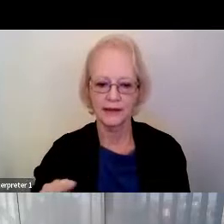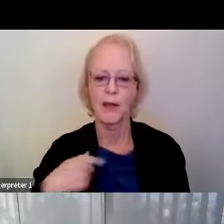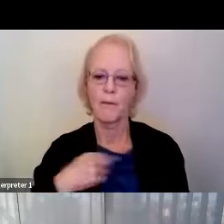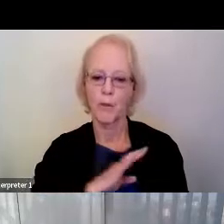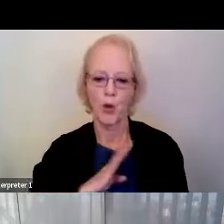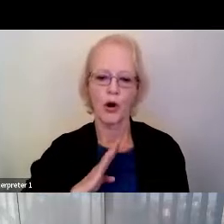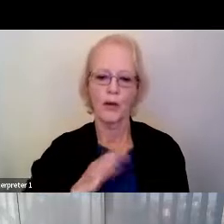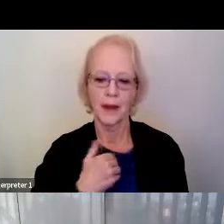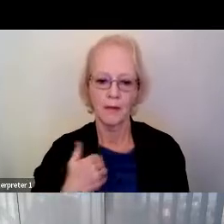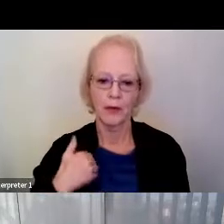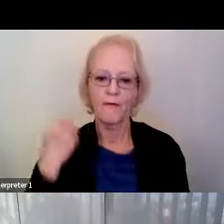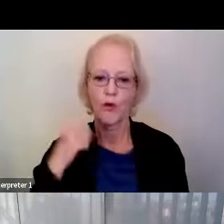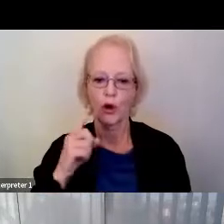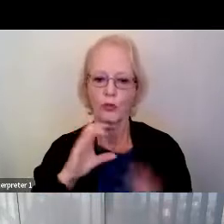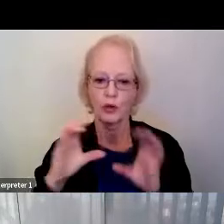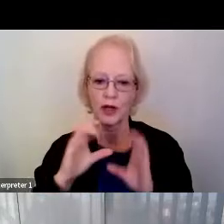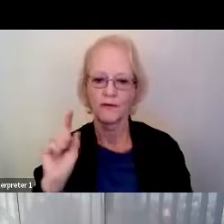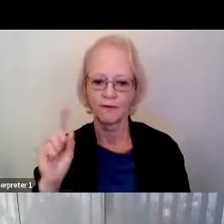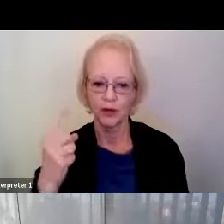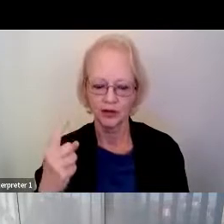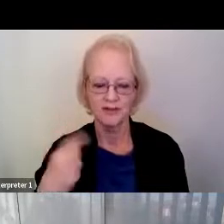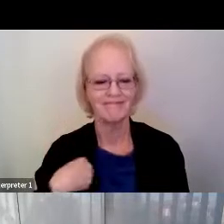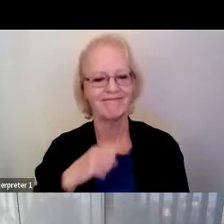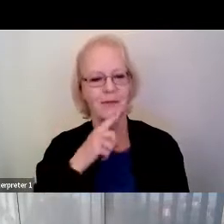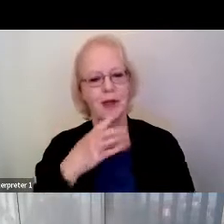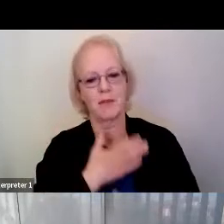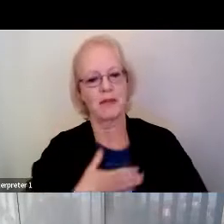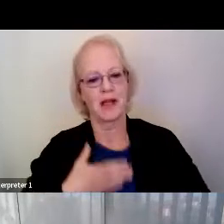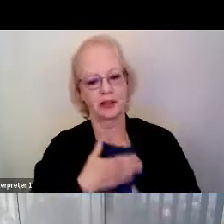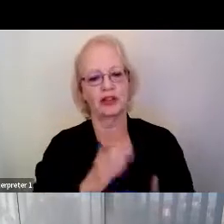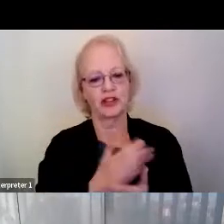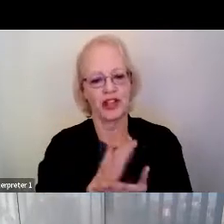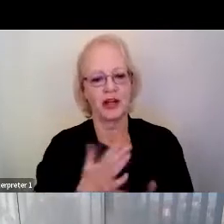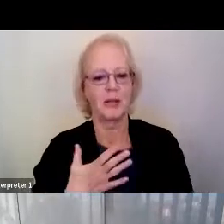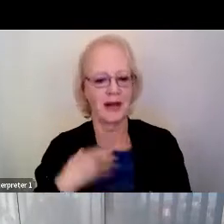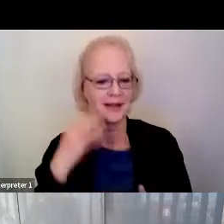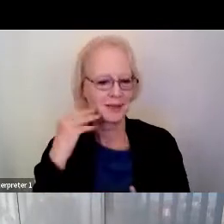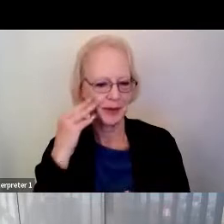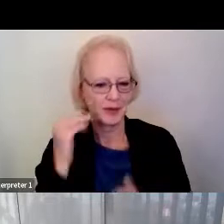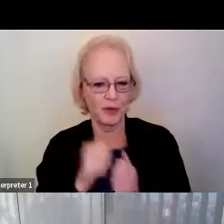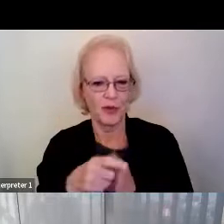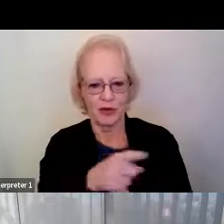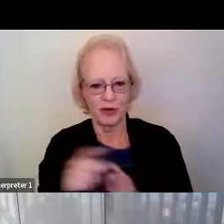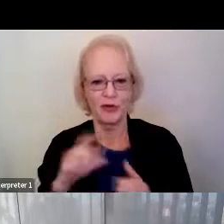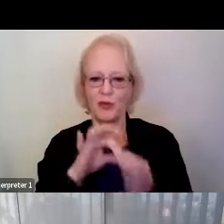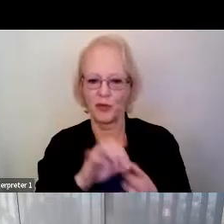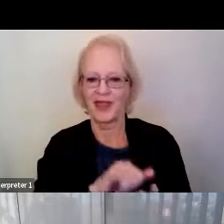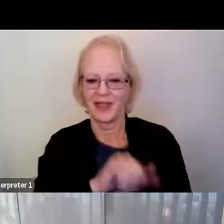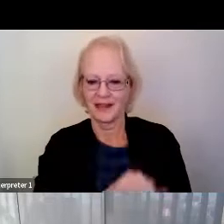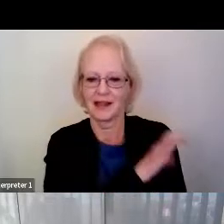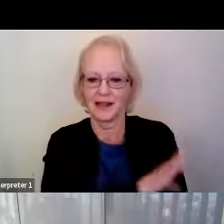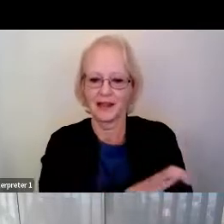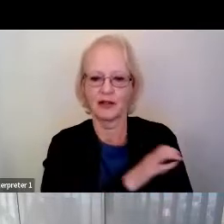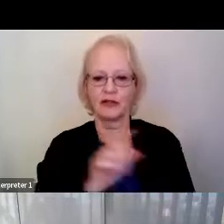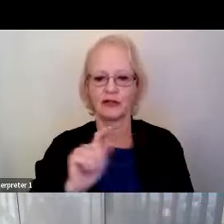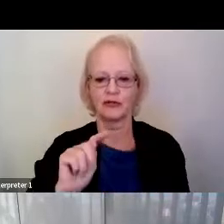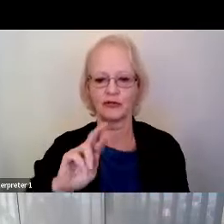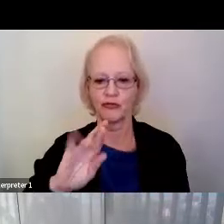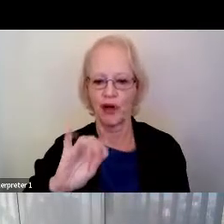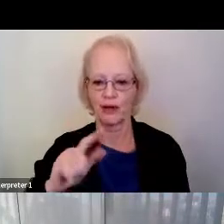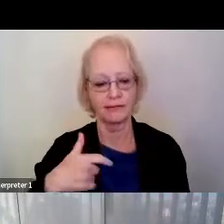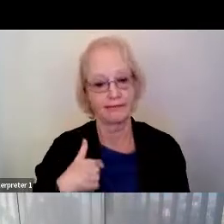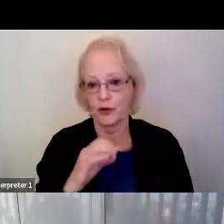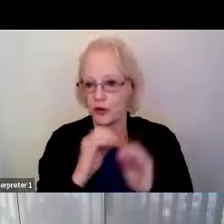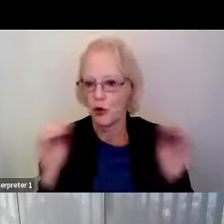pleasure to share my experiences with you all about this clinical trial. I have no experience giving presentations.